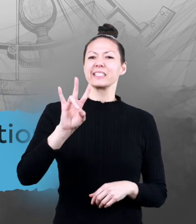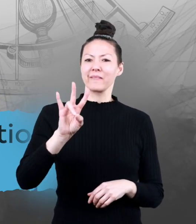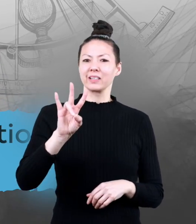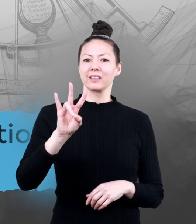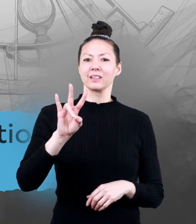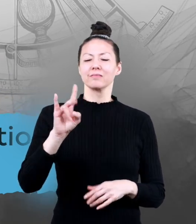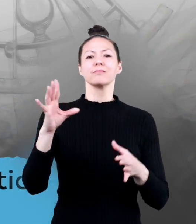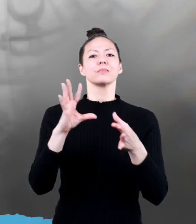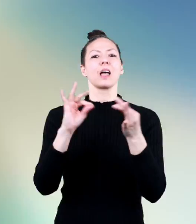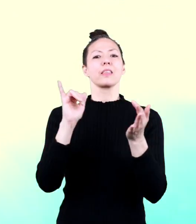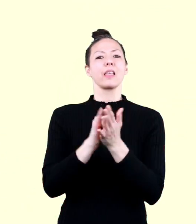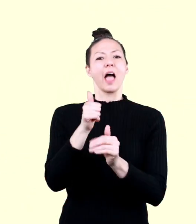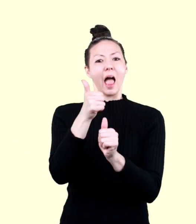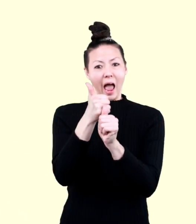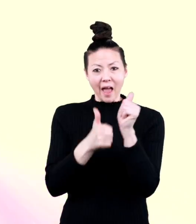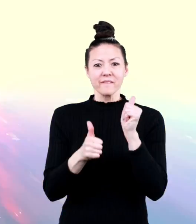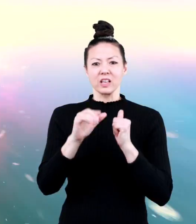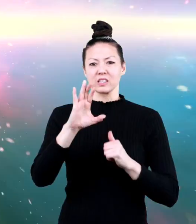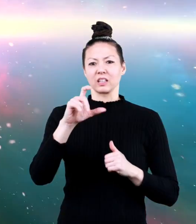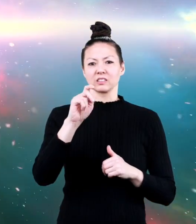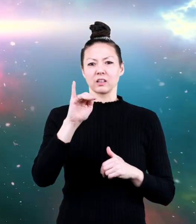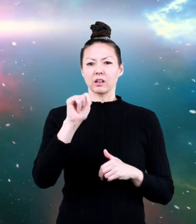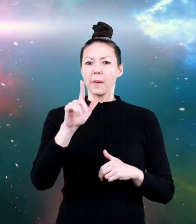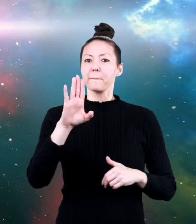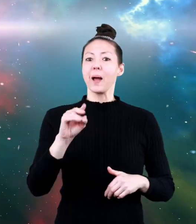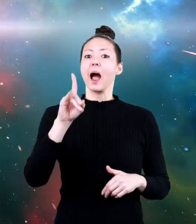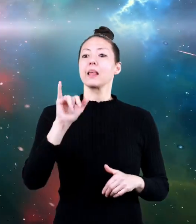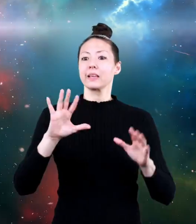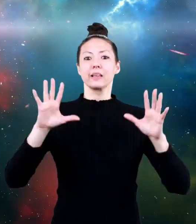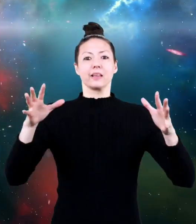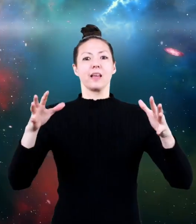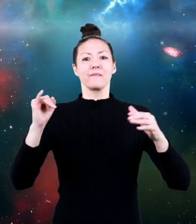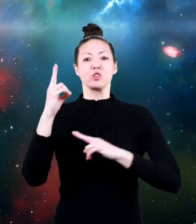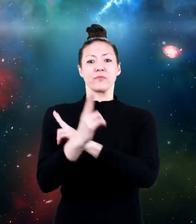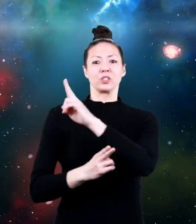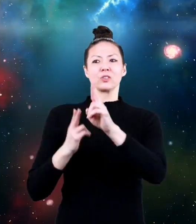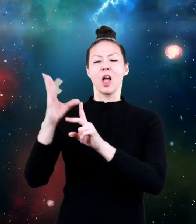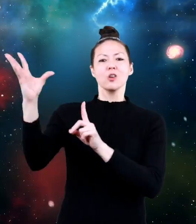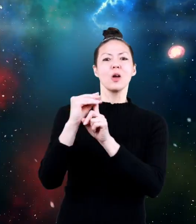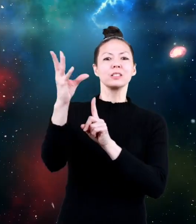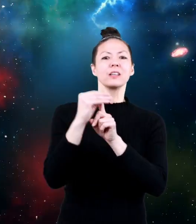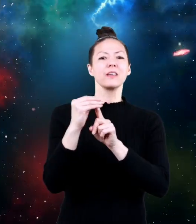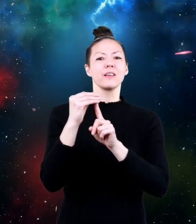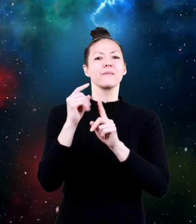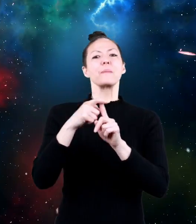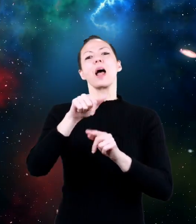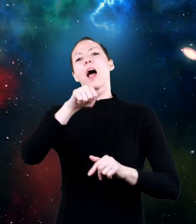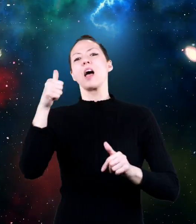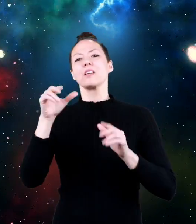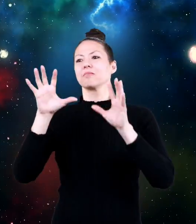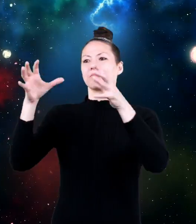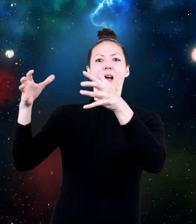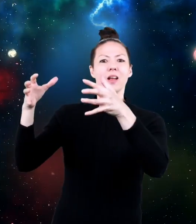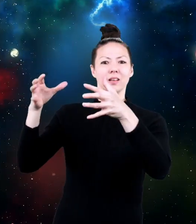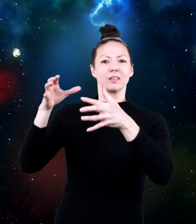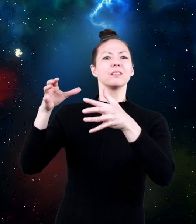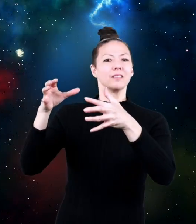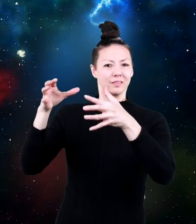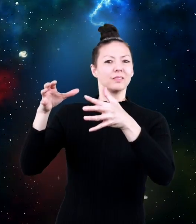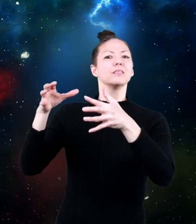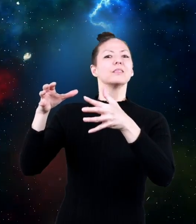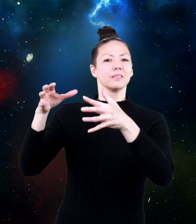1867 and states that every celestial body in the universe attracts every other